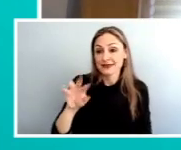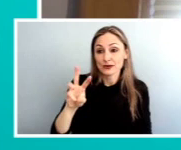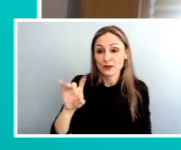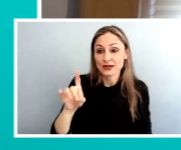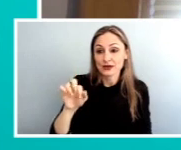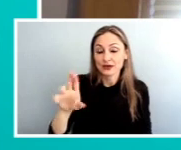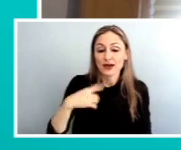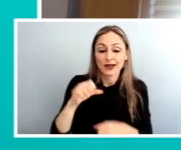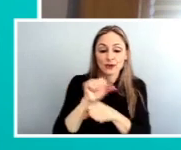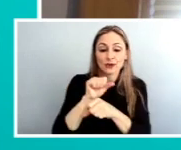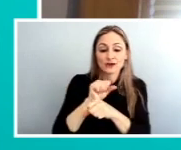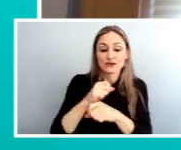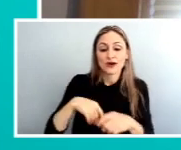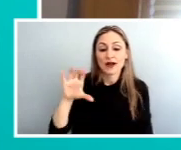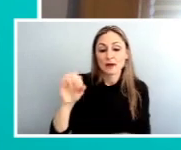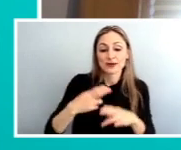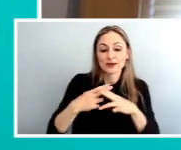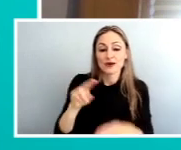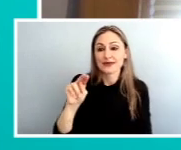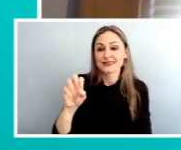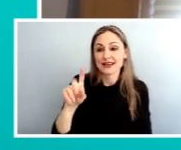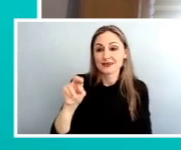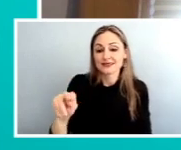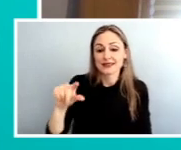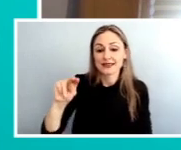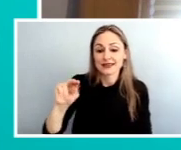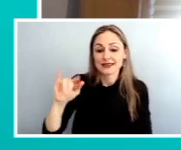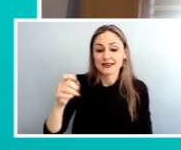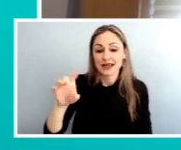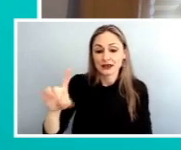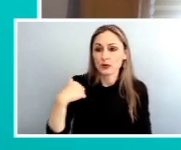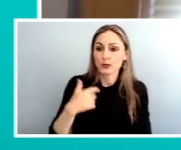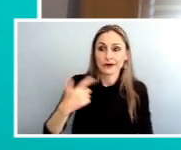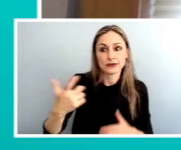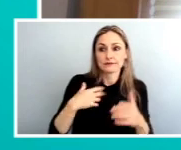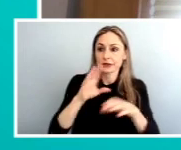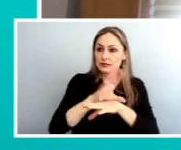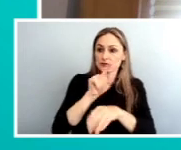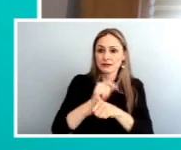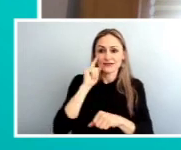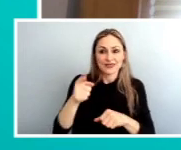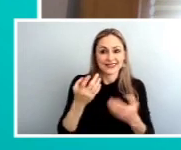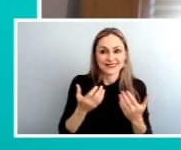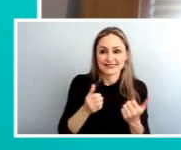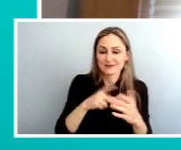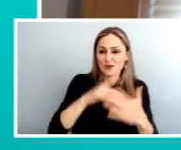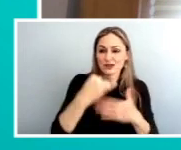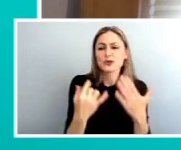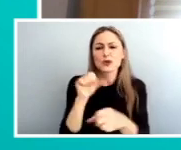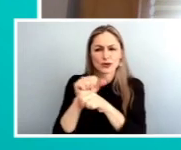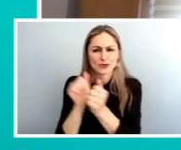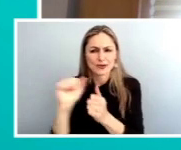Nelson Nygaard. We're, as Beverly mentioned, we're the prime consultants for this effort and we'll, and we're working with some other, other firms and other teams,